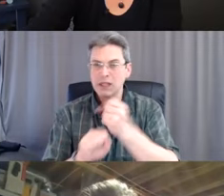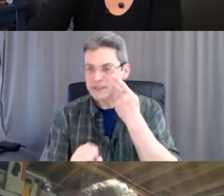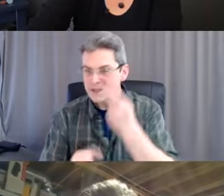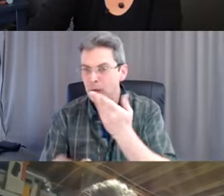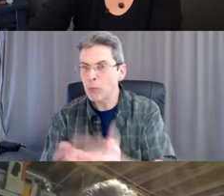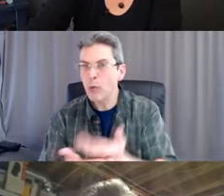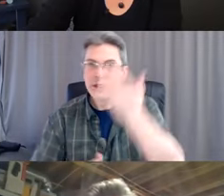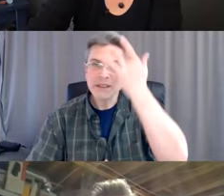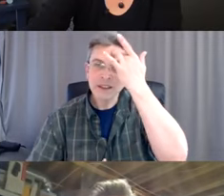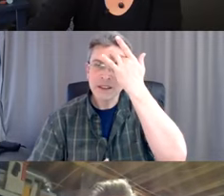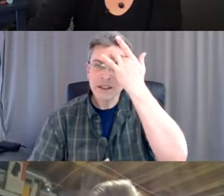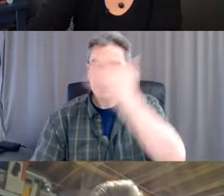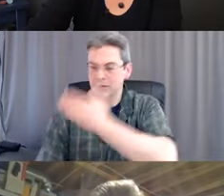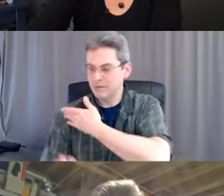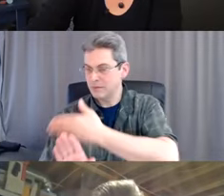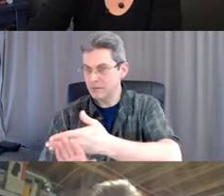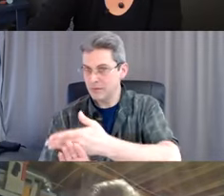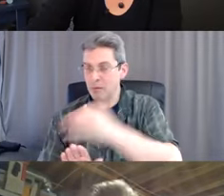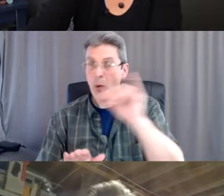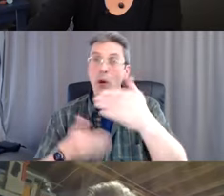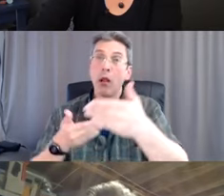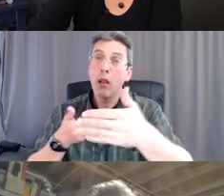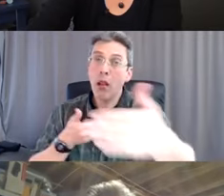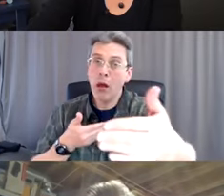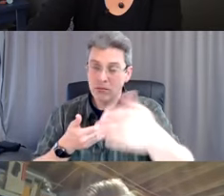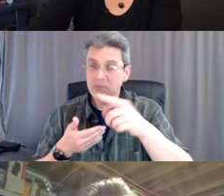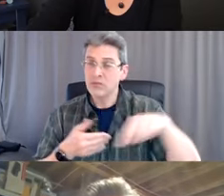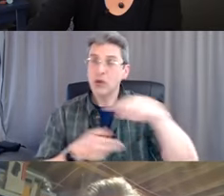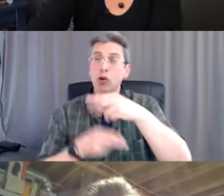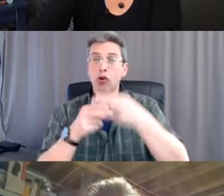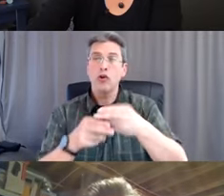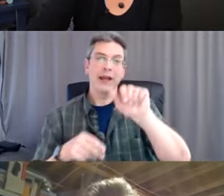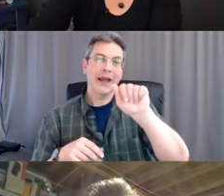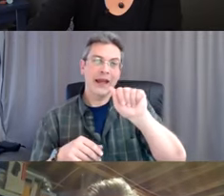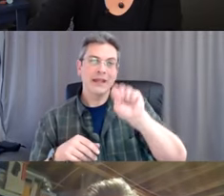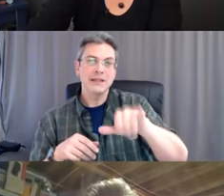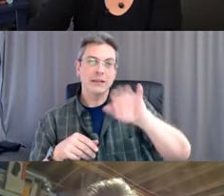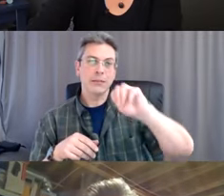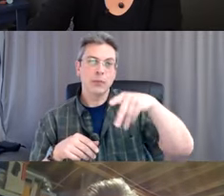or physical distancing. They are asymptomatic and that's how our community spread has gotten so out of control.